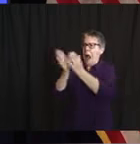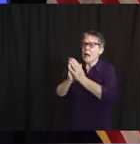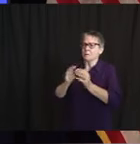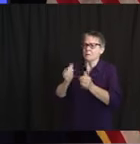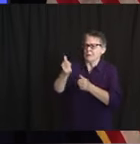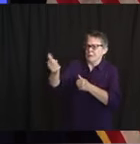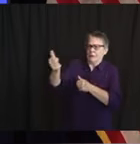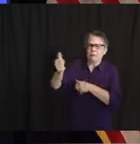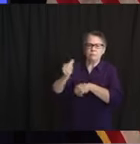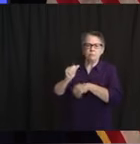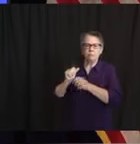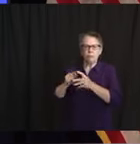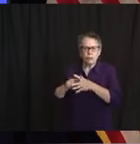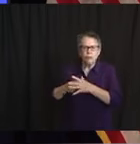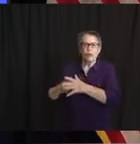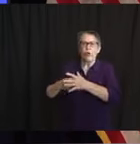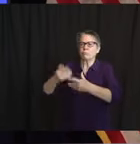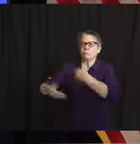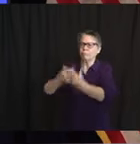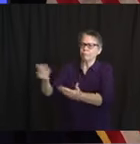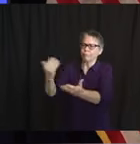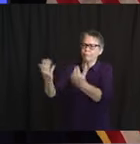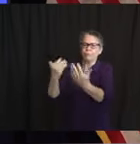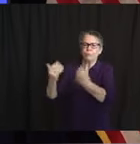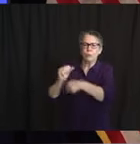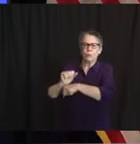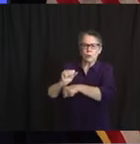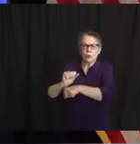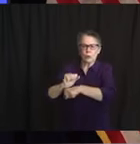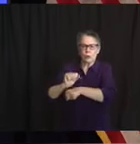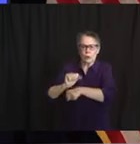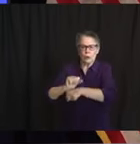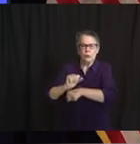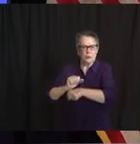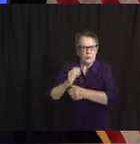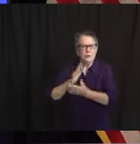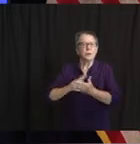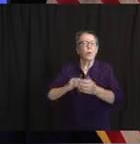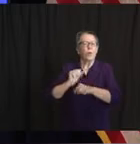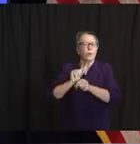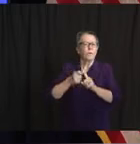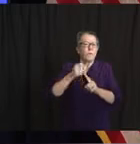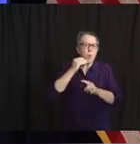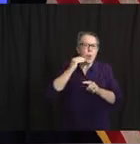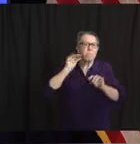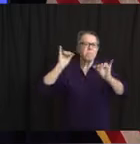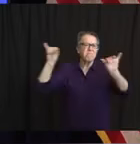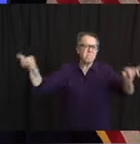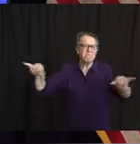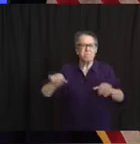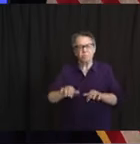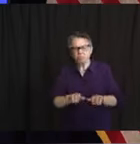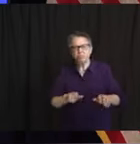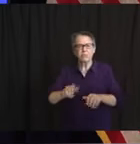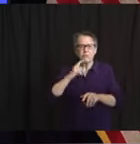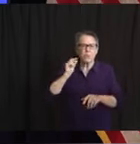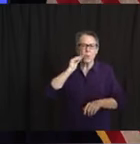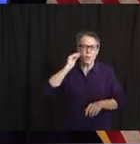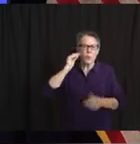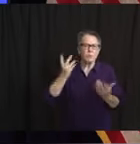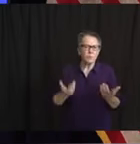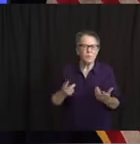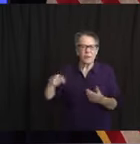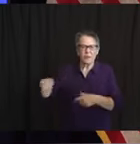and others they'll need to have in the building, and they're very good about saying they'll comply with all of the social